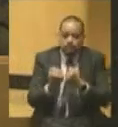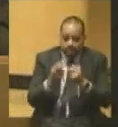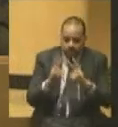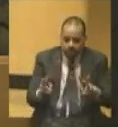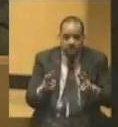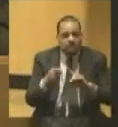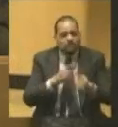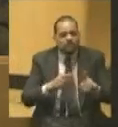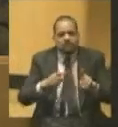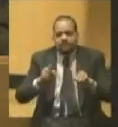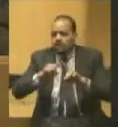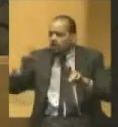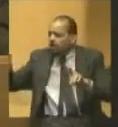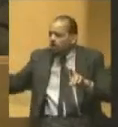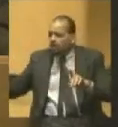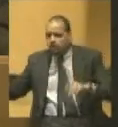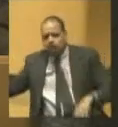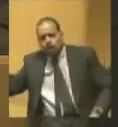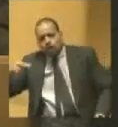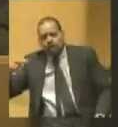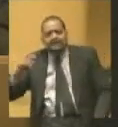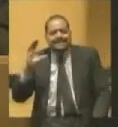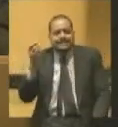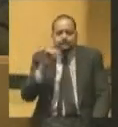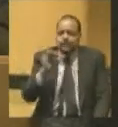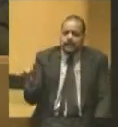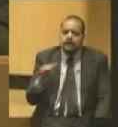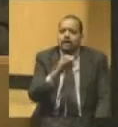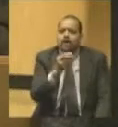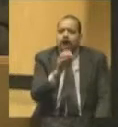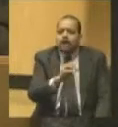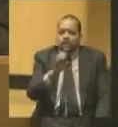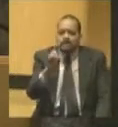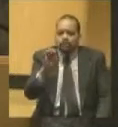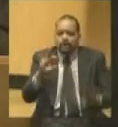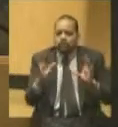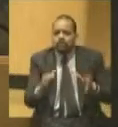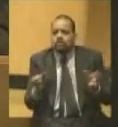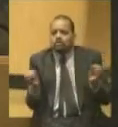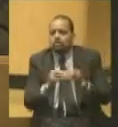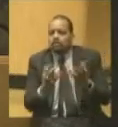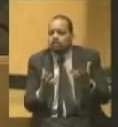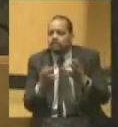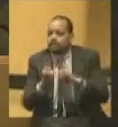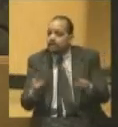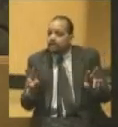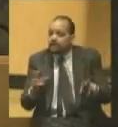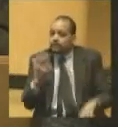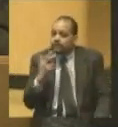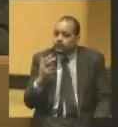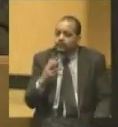it looked as though Ohio Democrats favored peace. And Republicans, of course, did everything